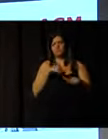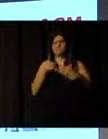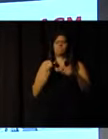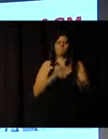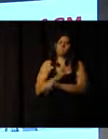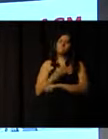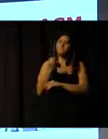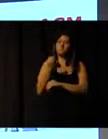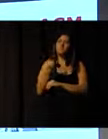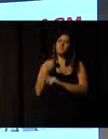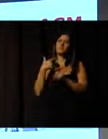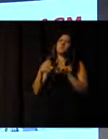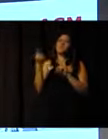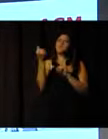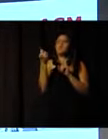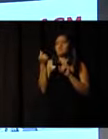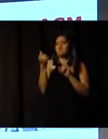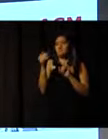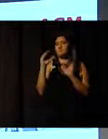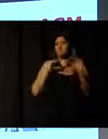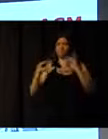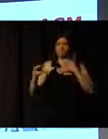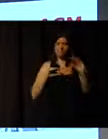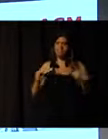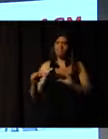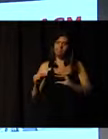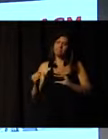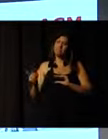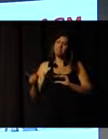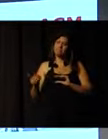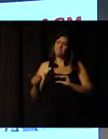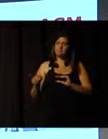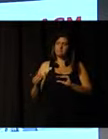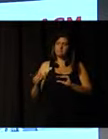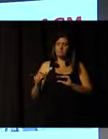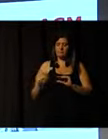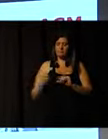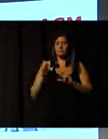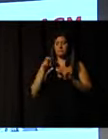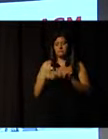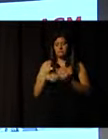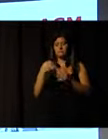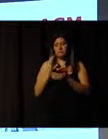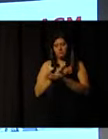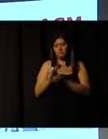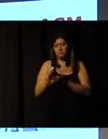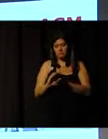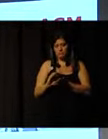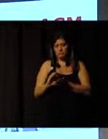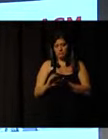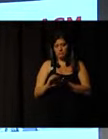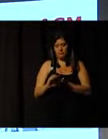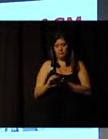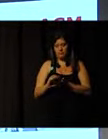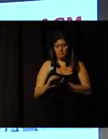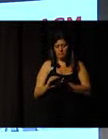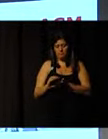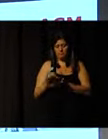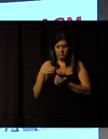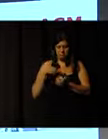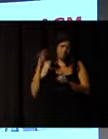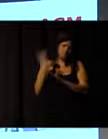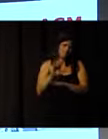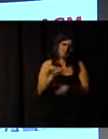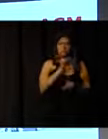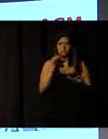achieved our goals and budgets. We have our revenues. And part of this, we project to